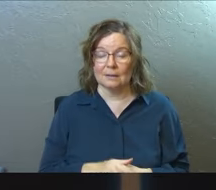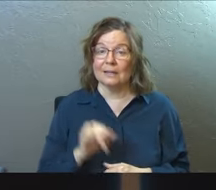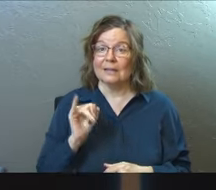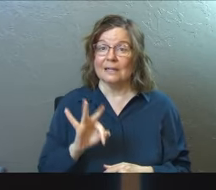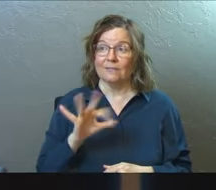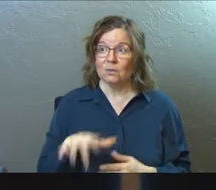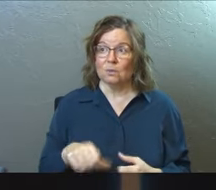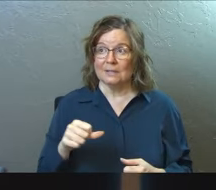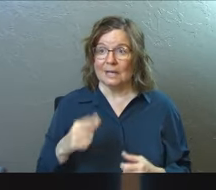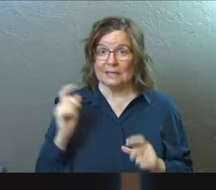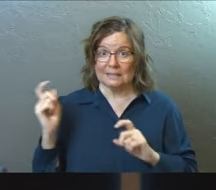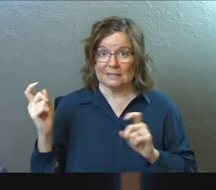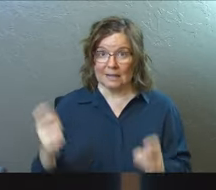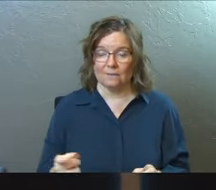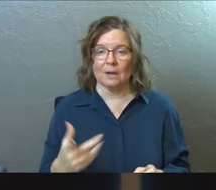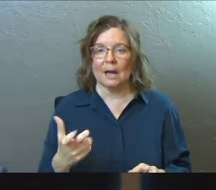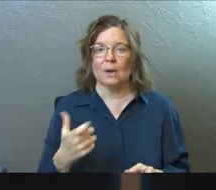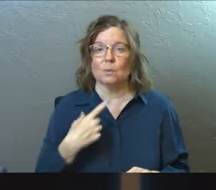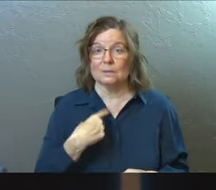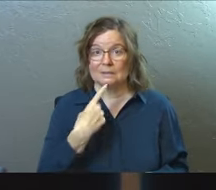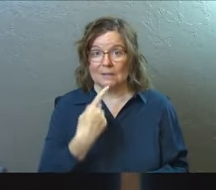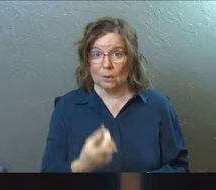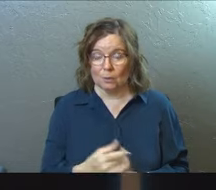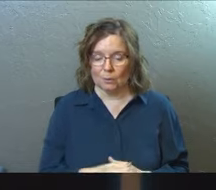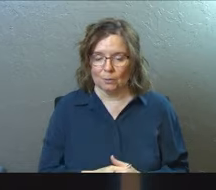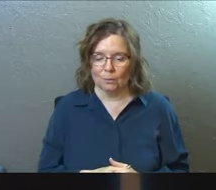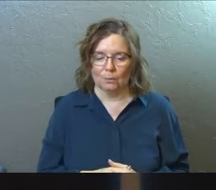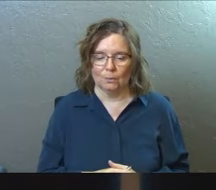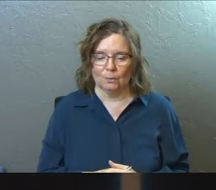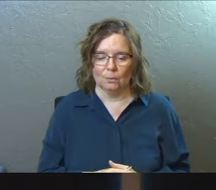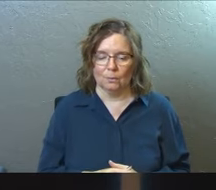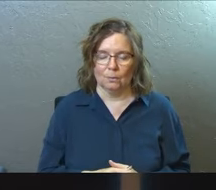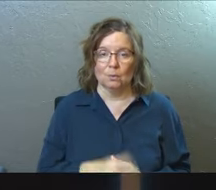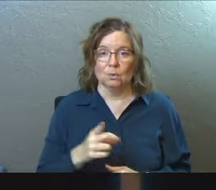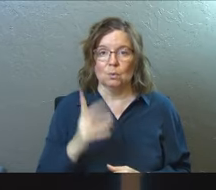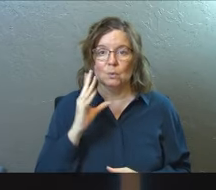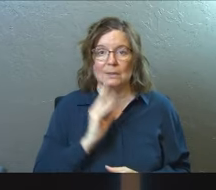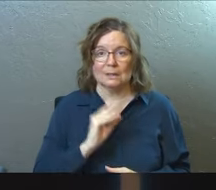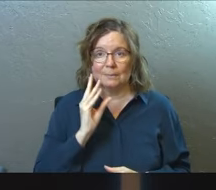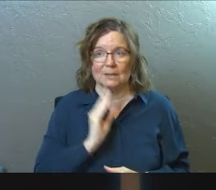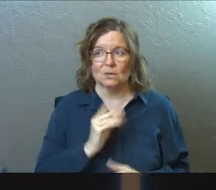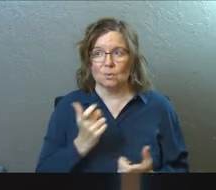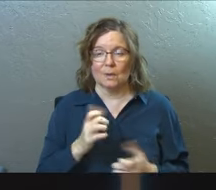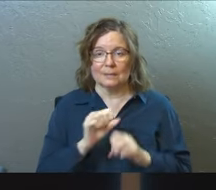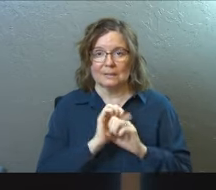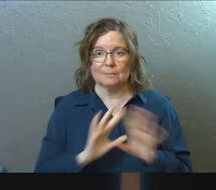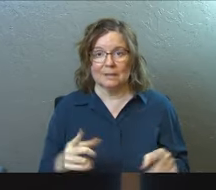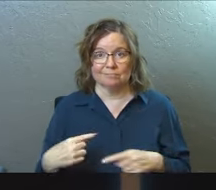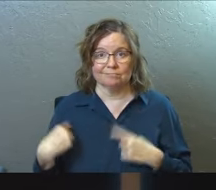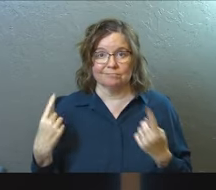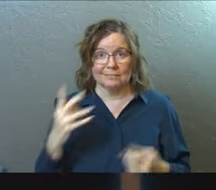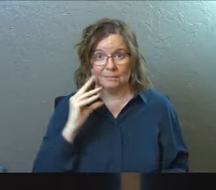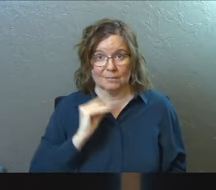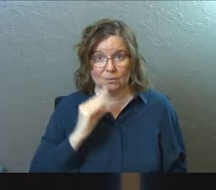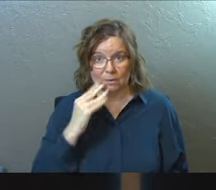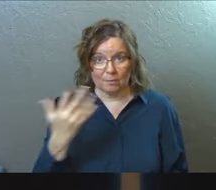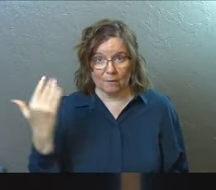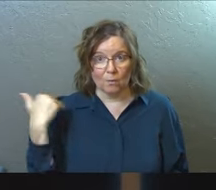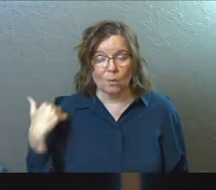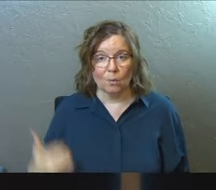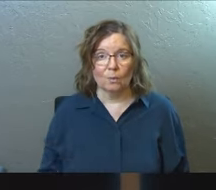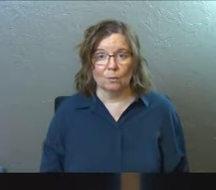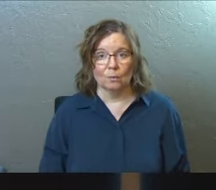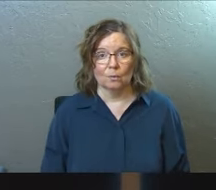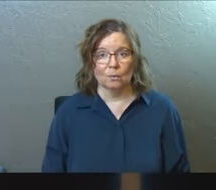If you take his gift I will just tell you you will experience the greatest peace that you've ever experienced before.